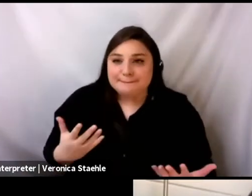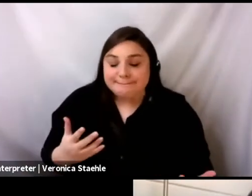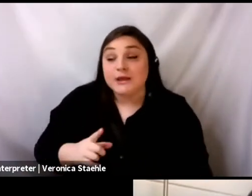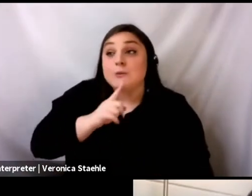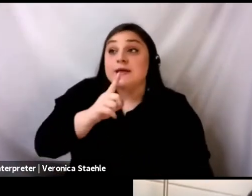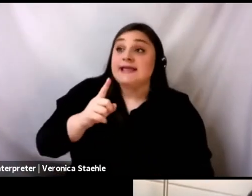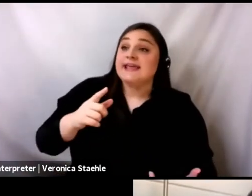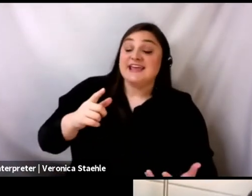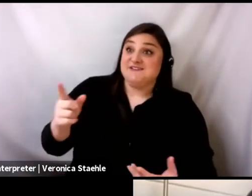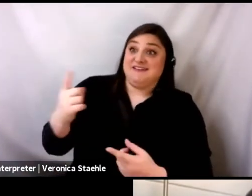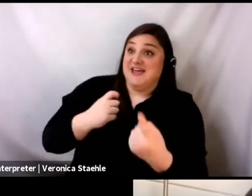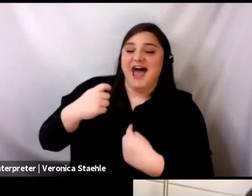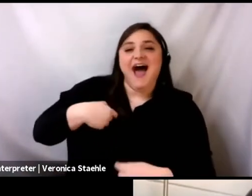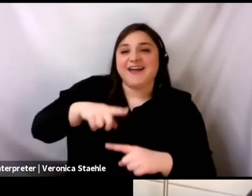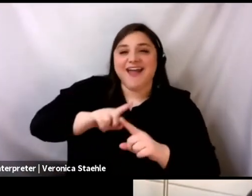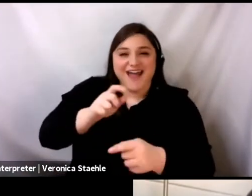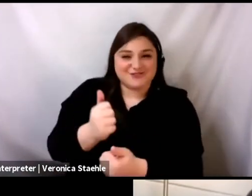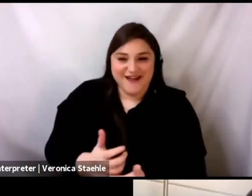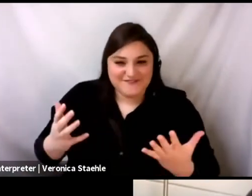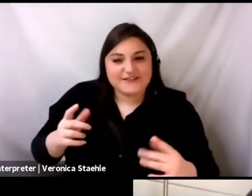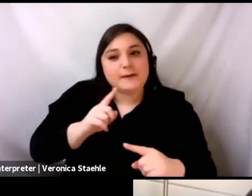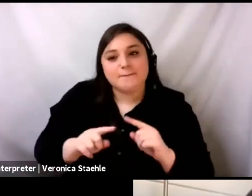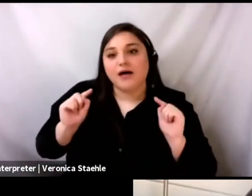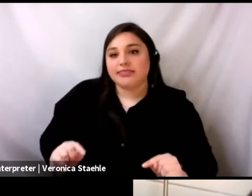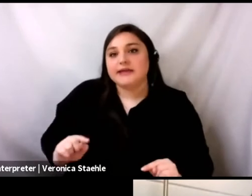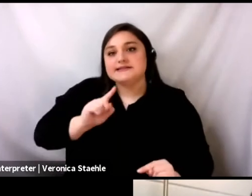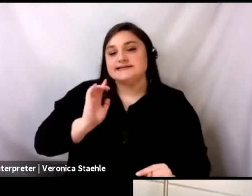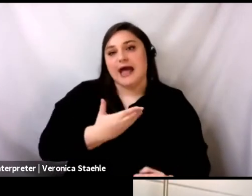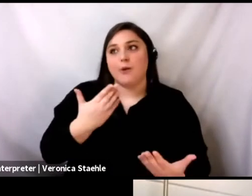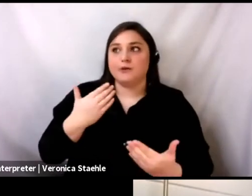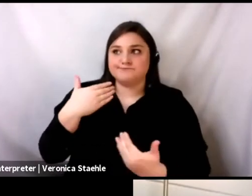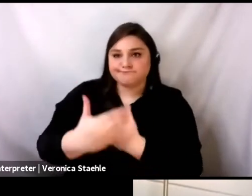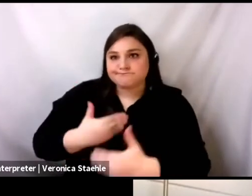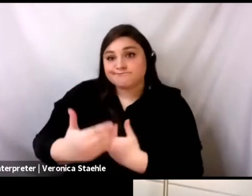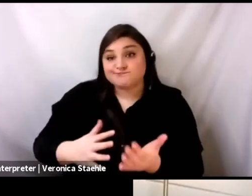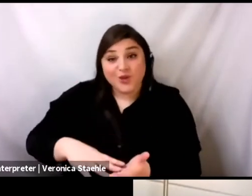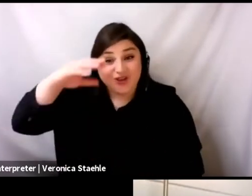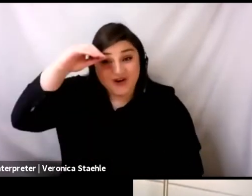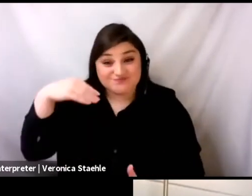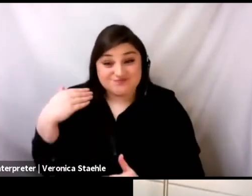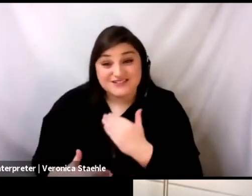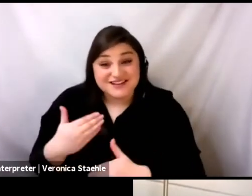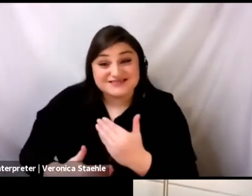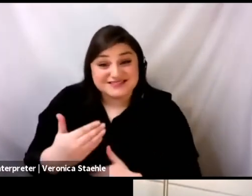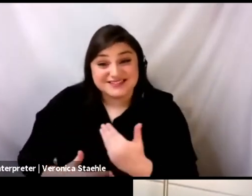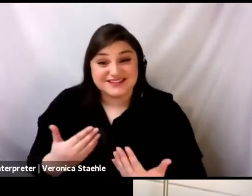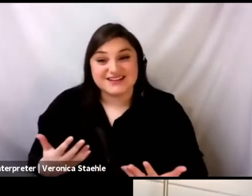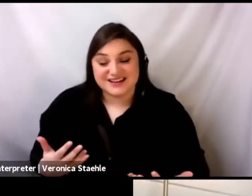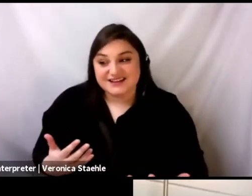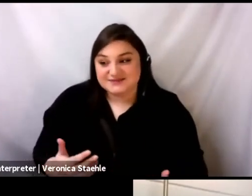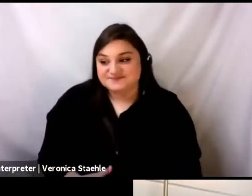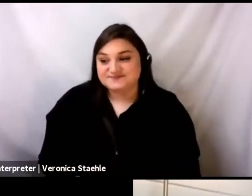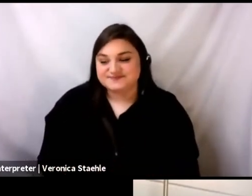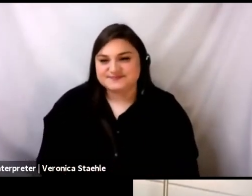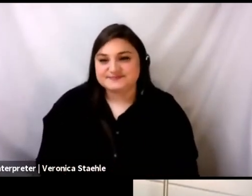this, this has been a continuous learning process. Right. And I think, I think speaking about consent,